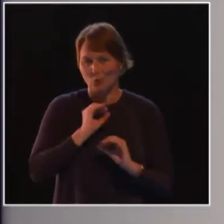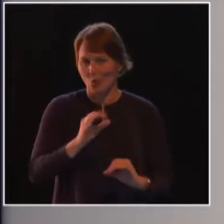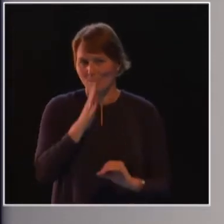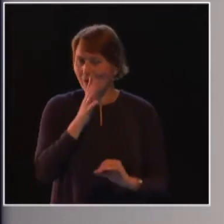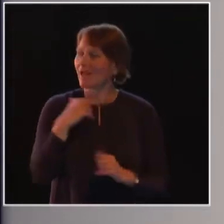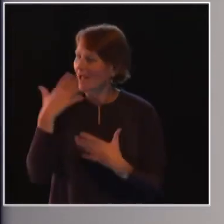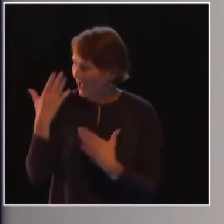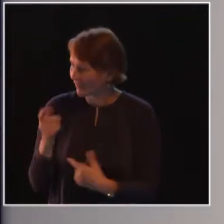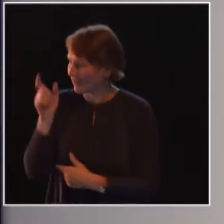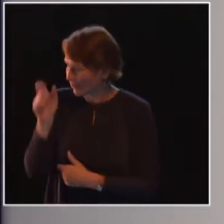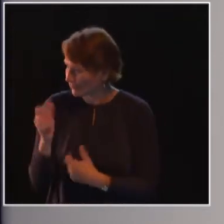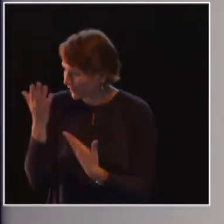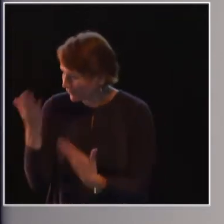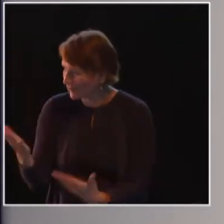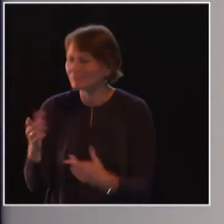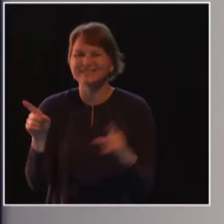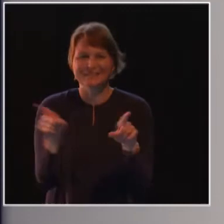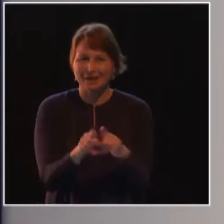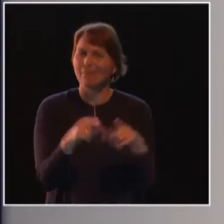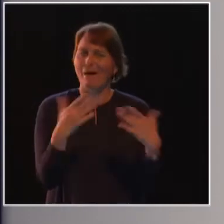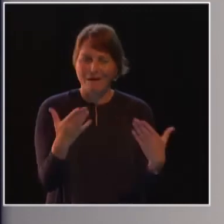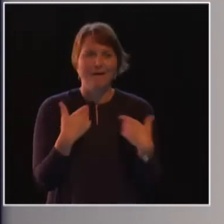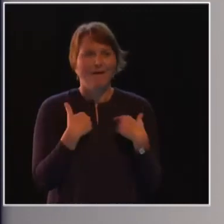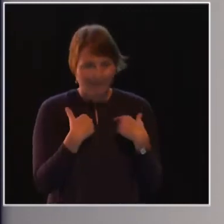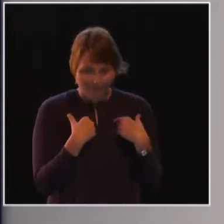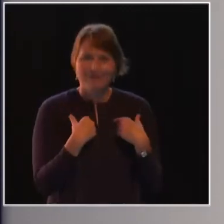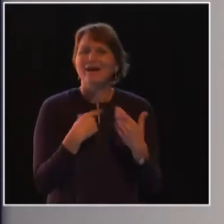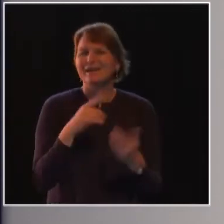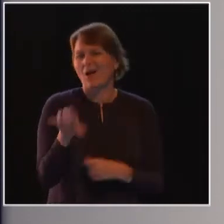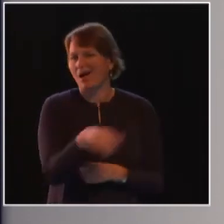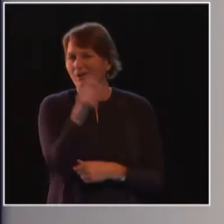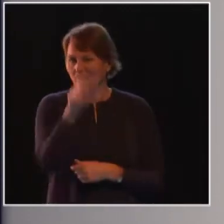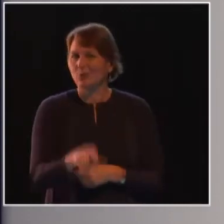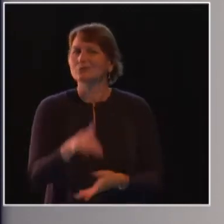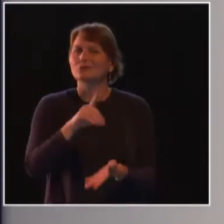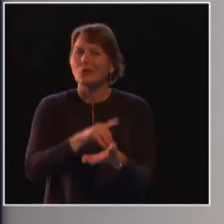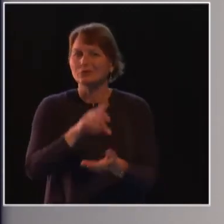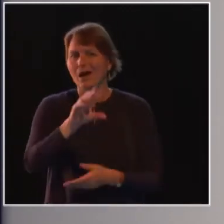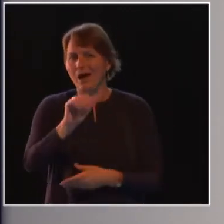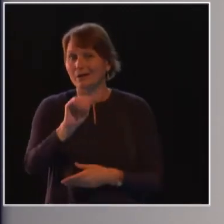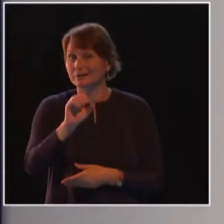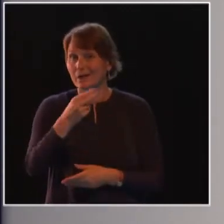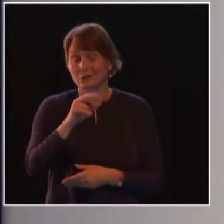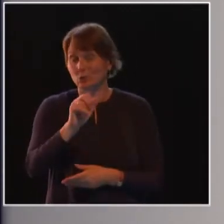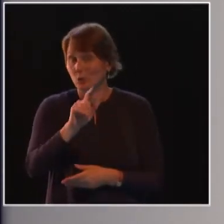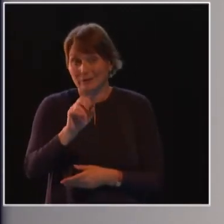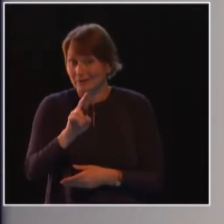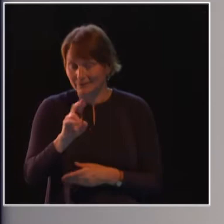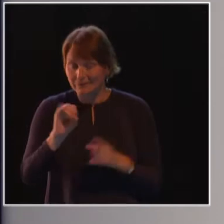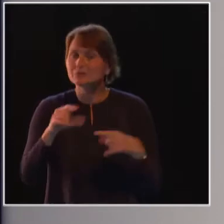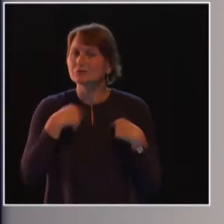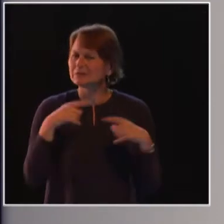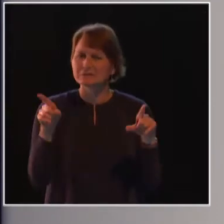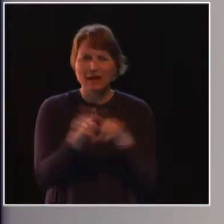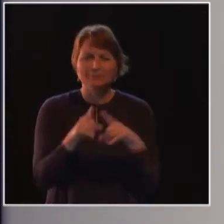like you, women like Amina Mohamed, and people like Dr. Isidou Toure, who have paved the way for us to do this work on FGM. She